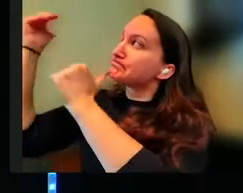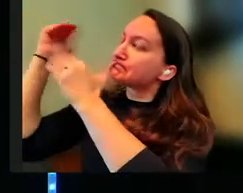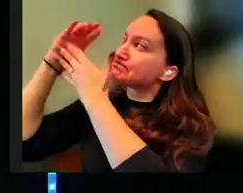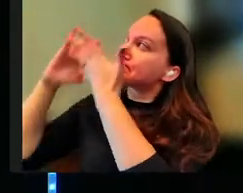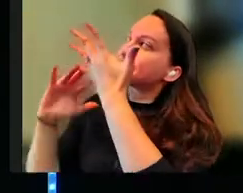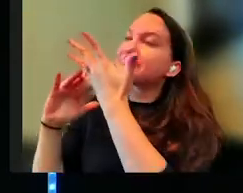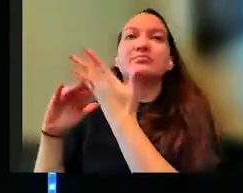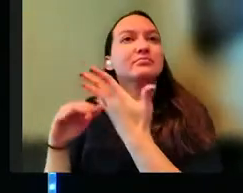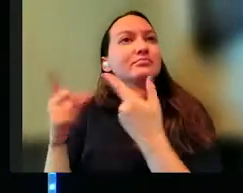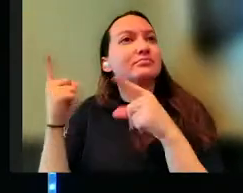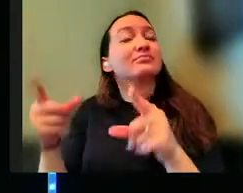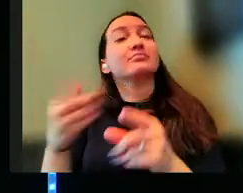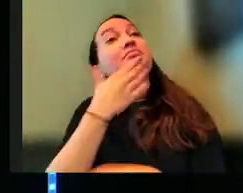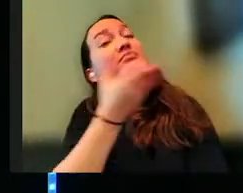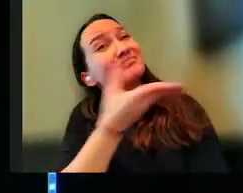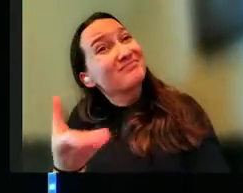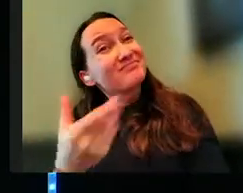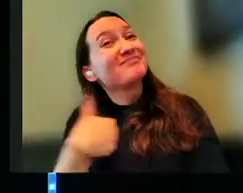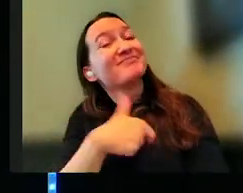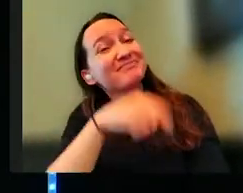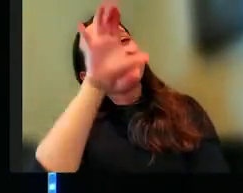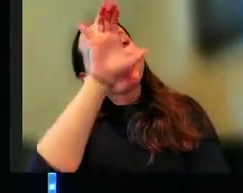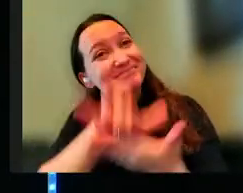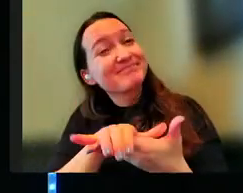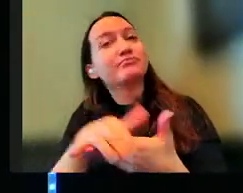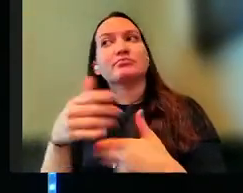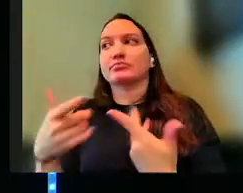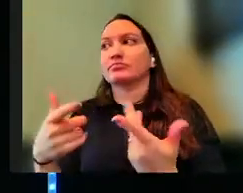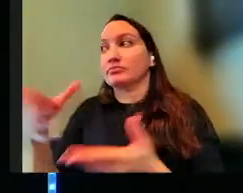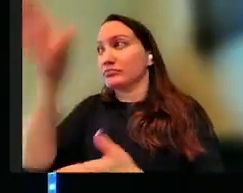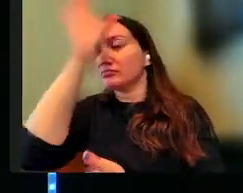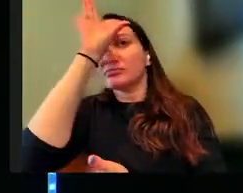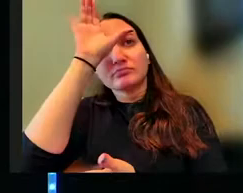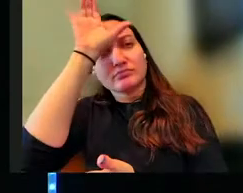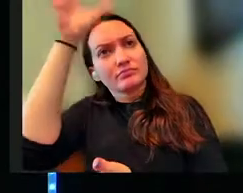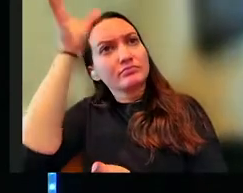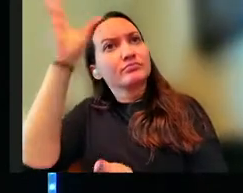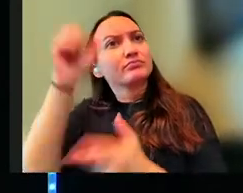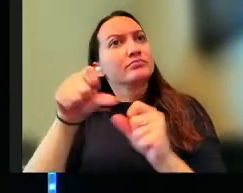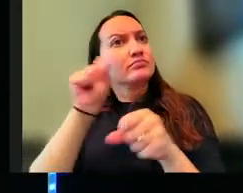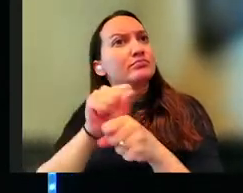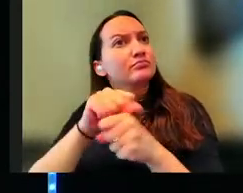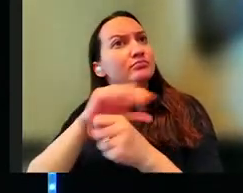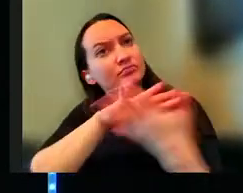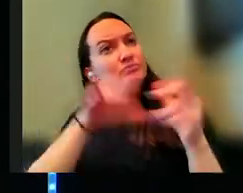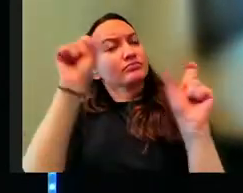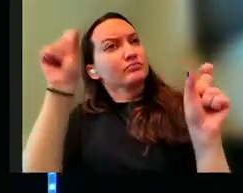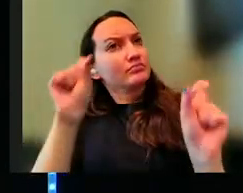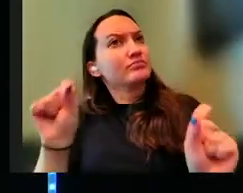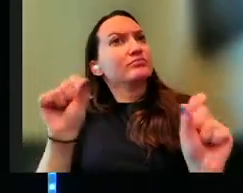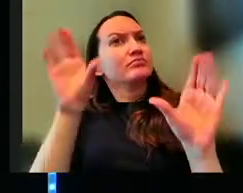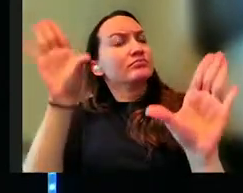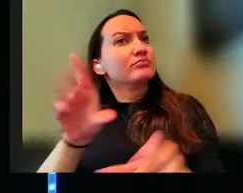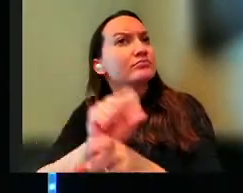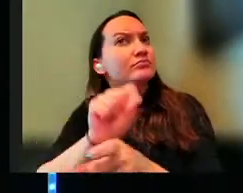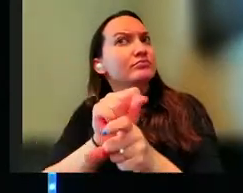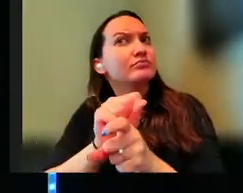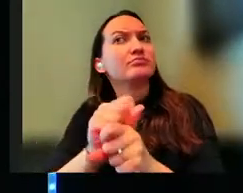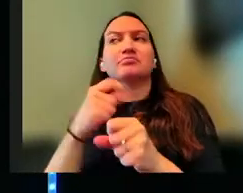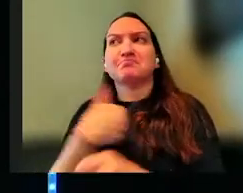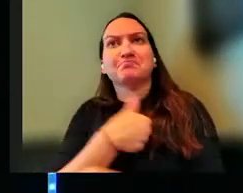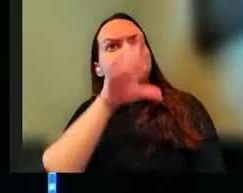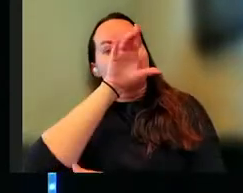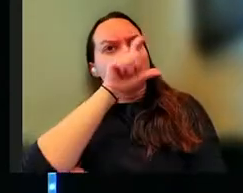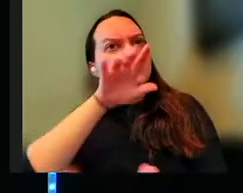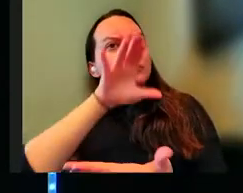and these are good things that we do believe in here at Grace. It's like, we believe God can work in miraculous ways. We believe God can work in supernatural ways. We believe that, and we